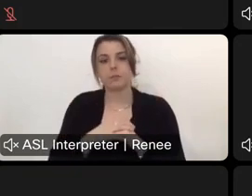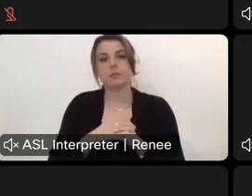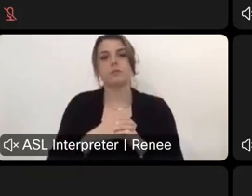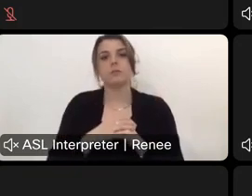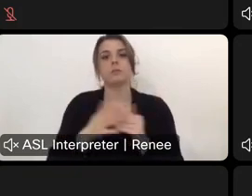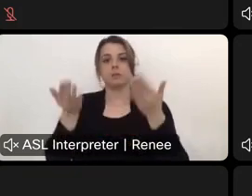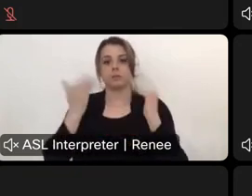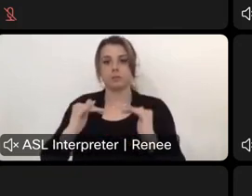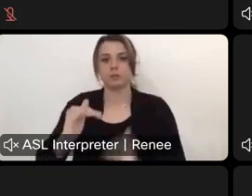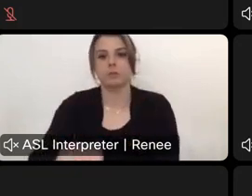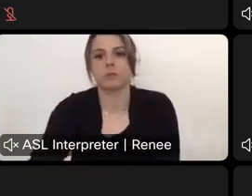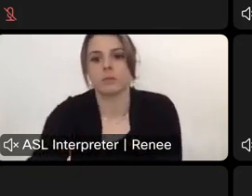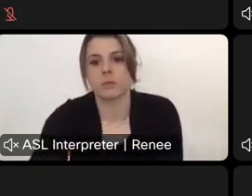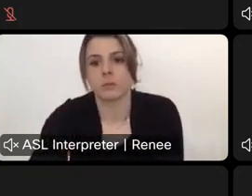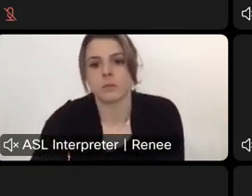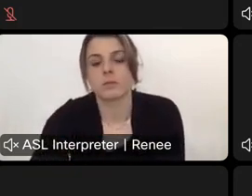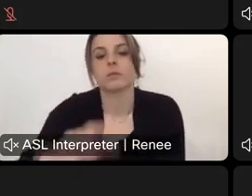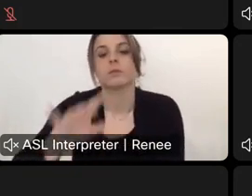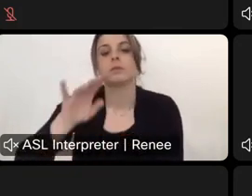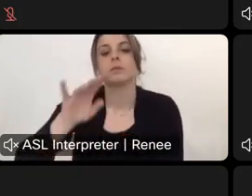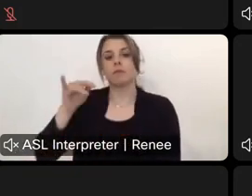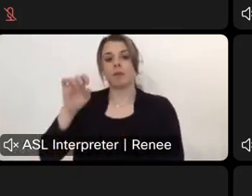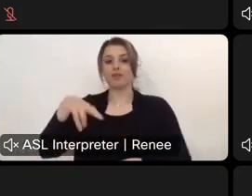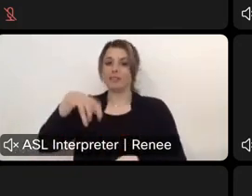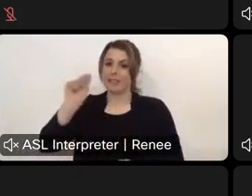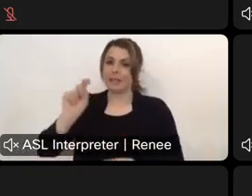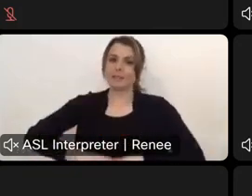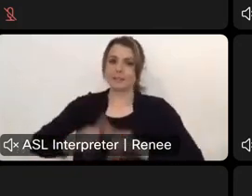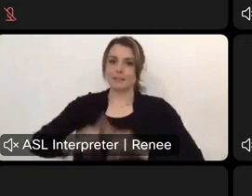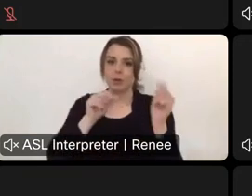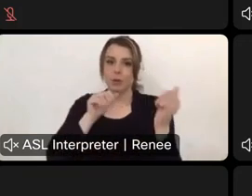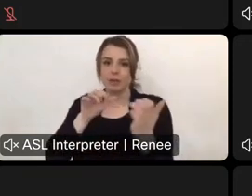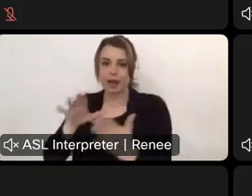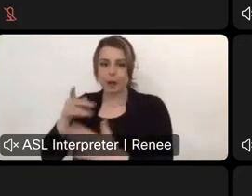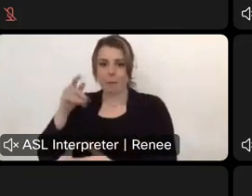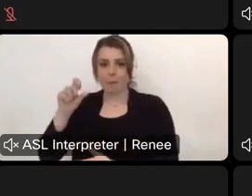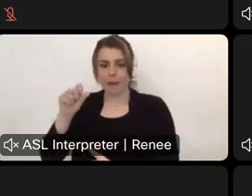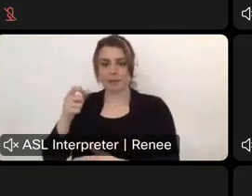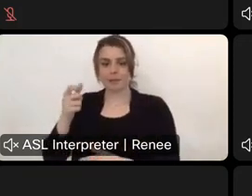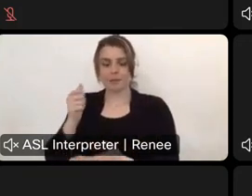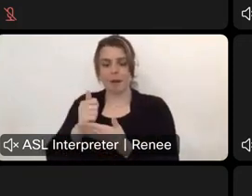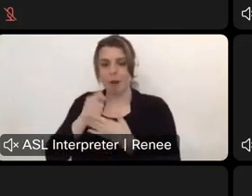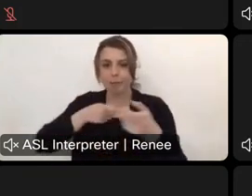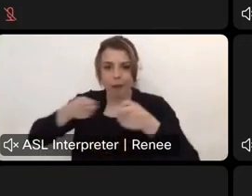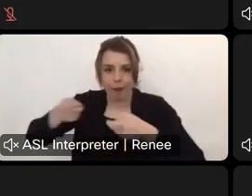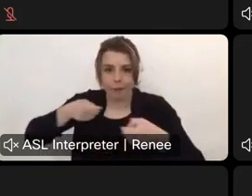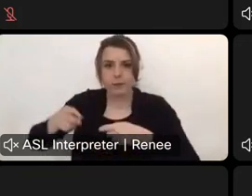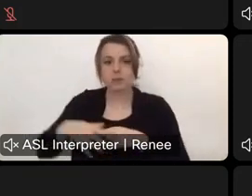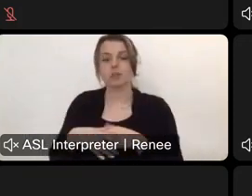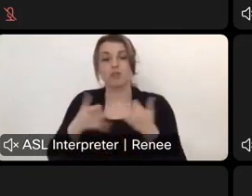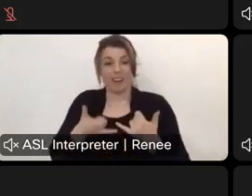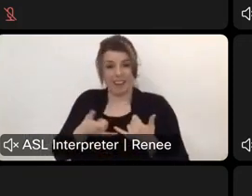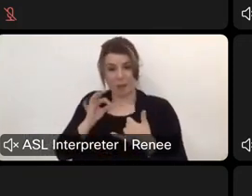Uh, page. Yes, I think different ways to handle annual passes will help you all manage things. Honestly, I think with the current fee system.